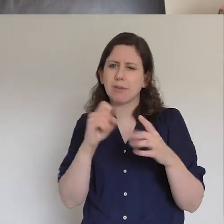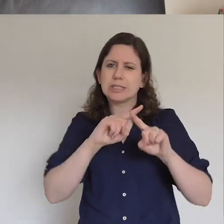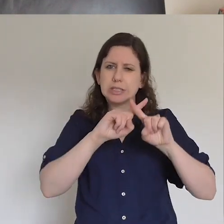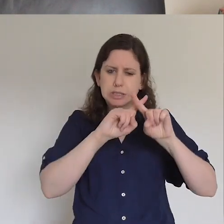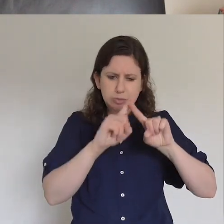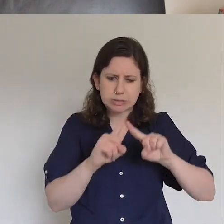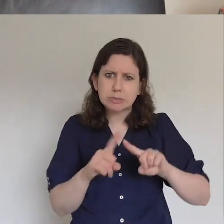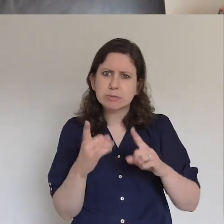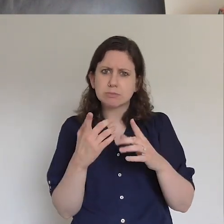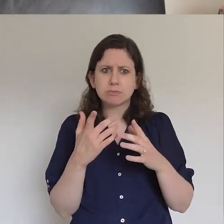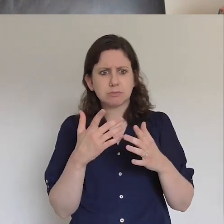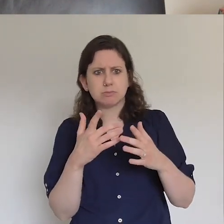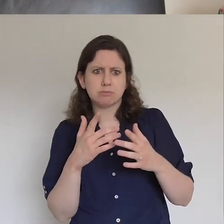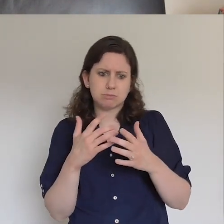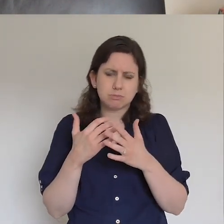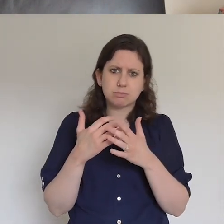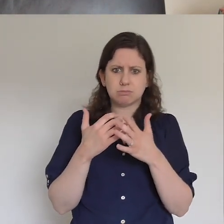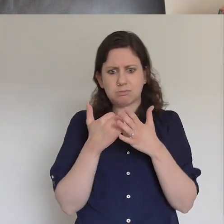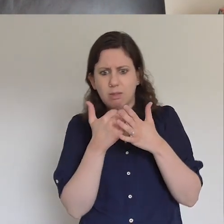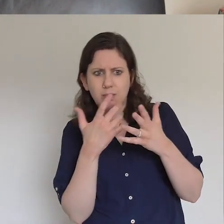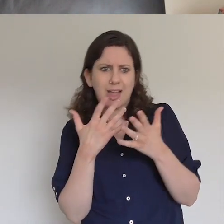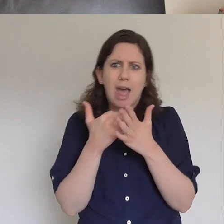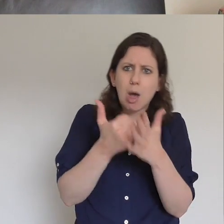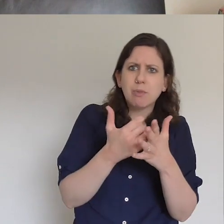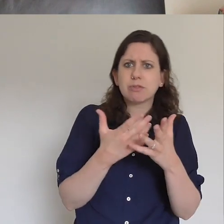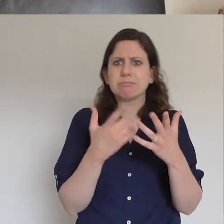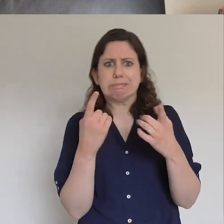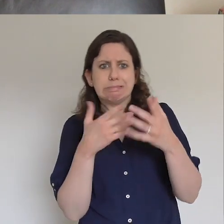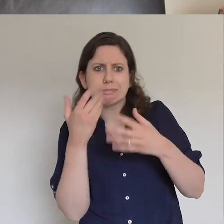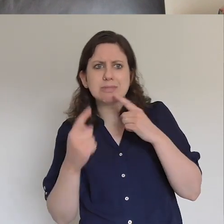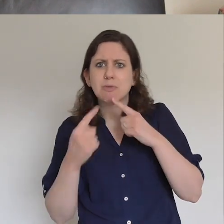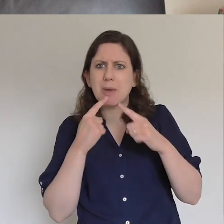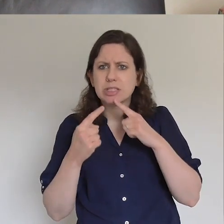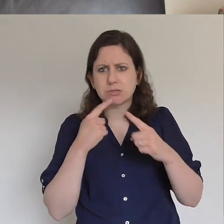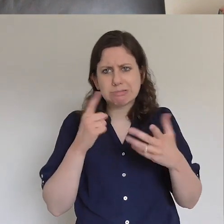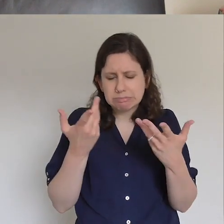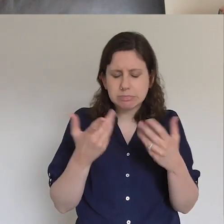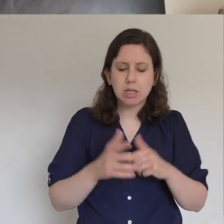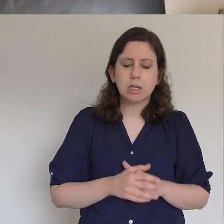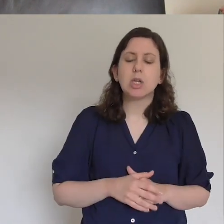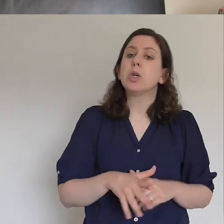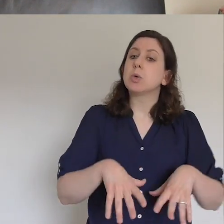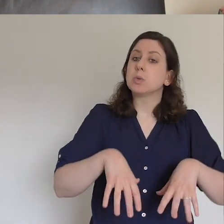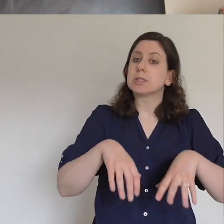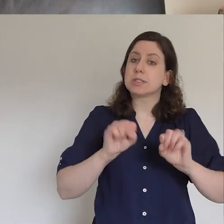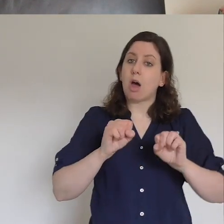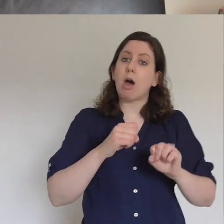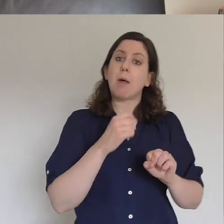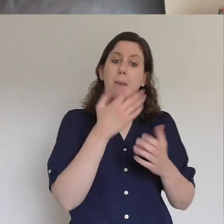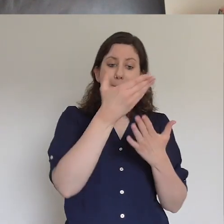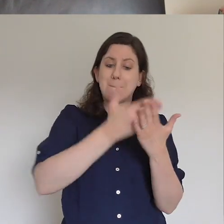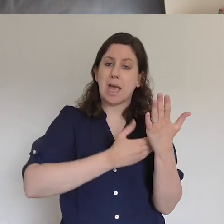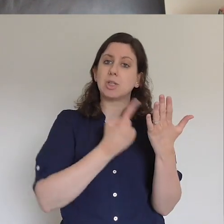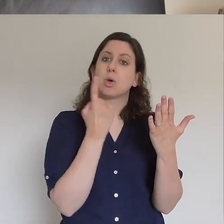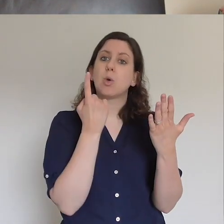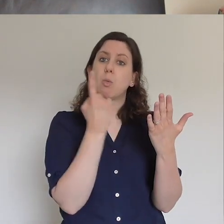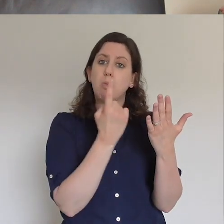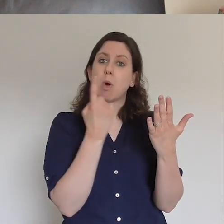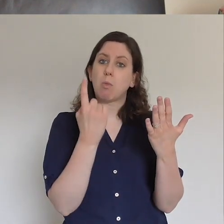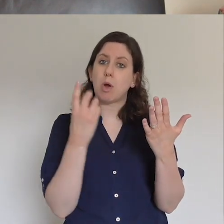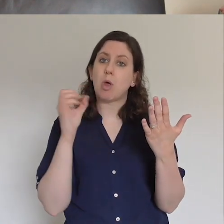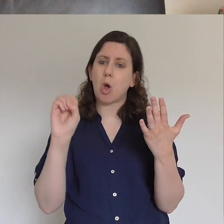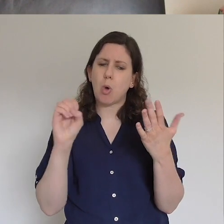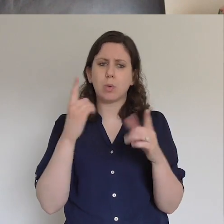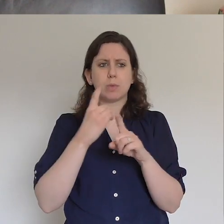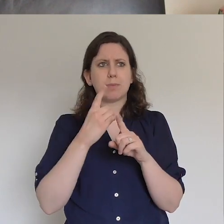you and I think the first I want to look at is on page 110 and just looking at the idea of praying for individuals to come to know Jesus